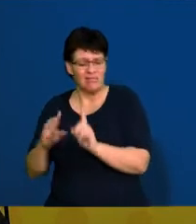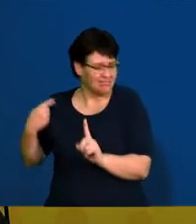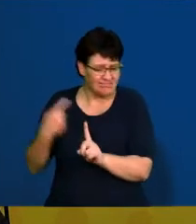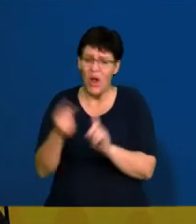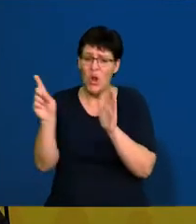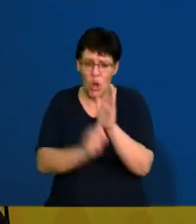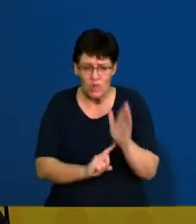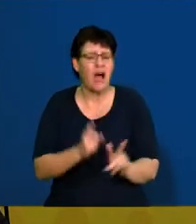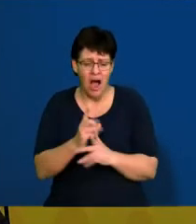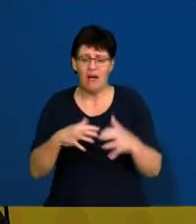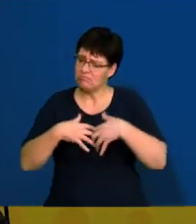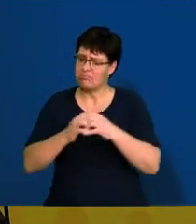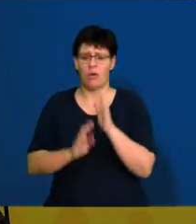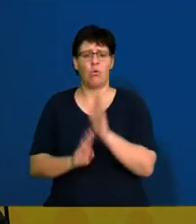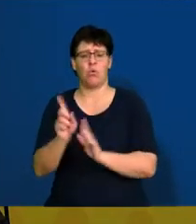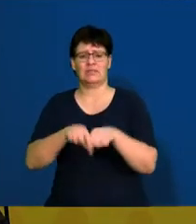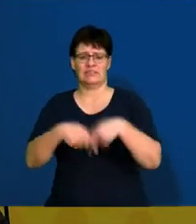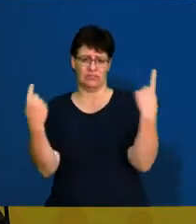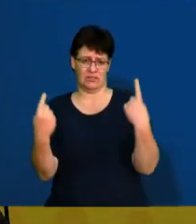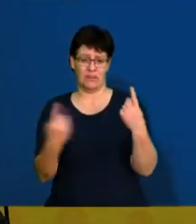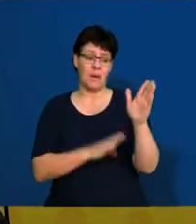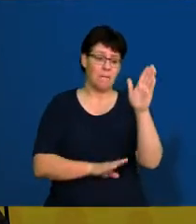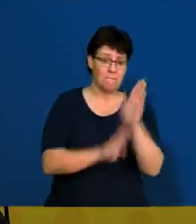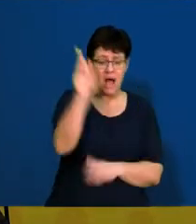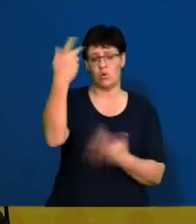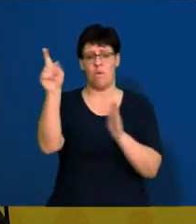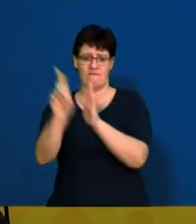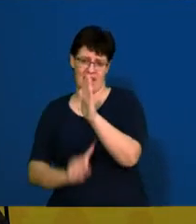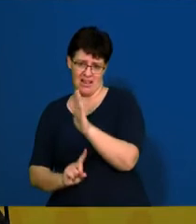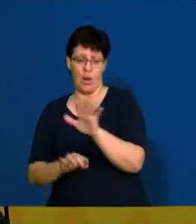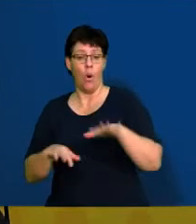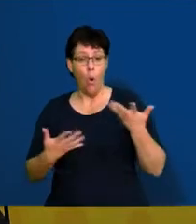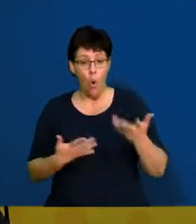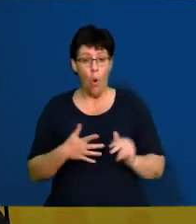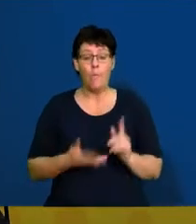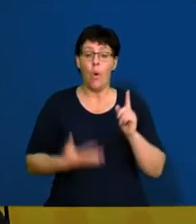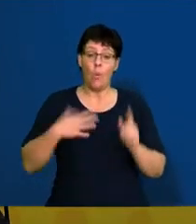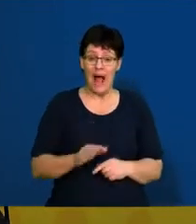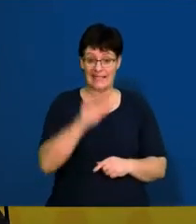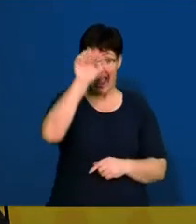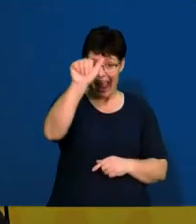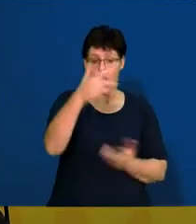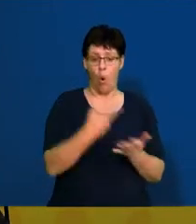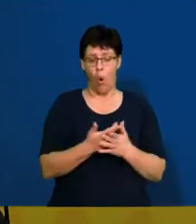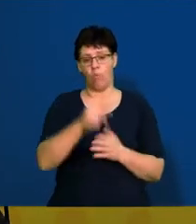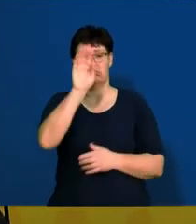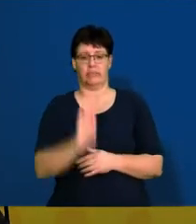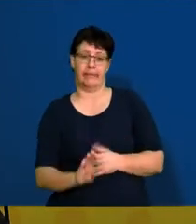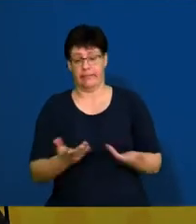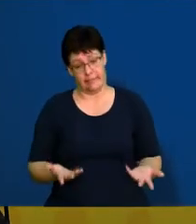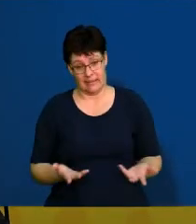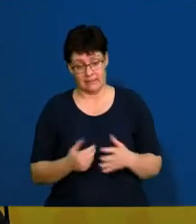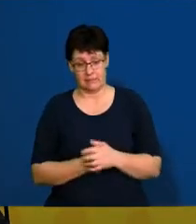potentially lose, right, that could make a massive difference between passing and failing or between getting that better symbol